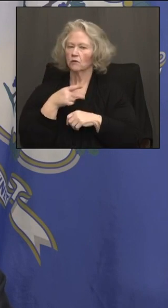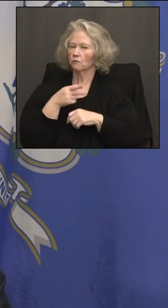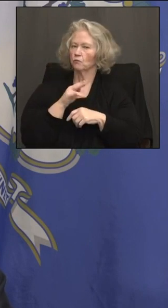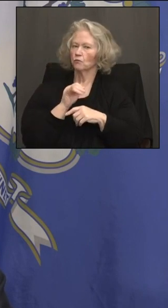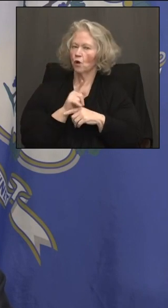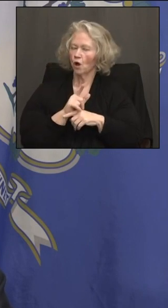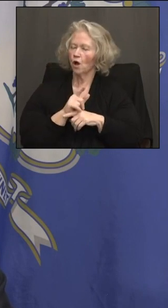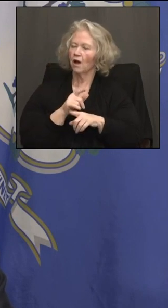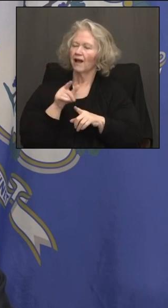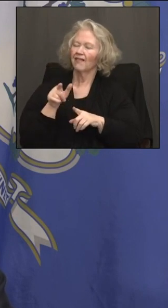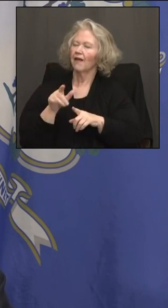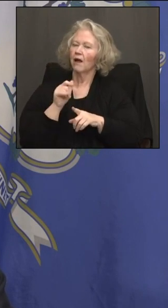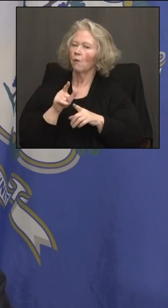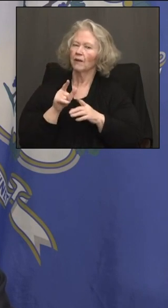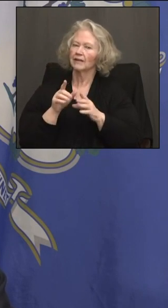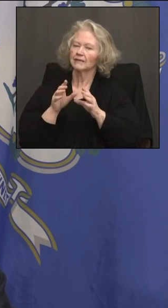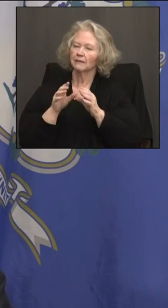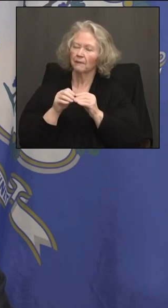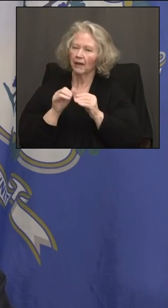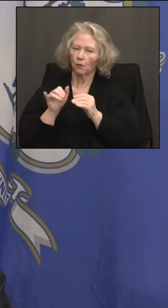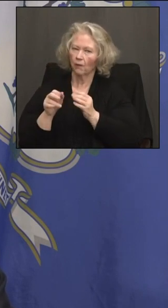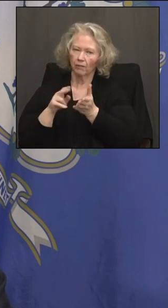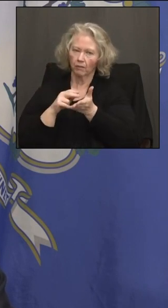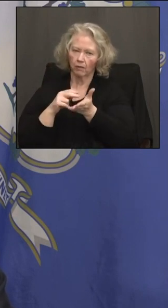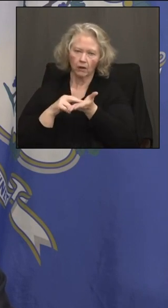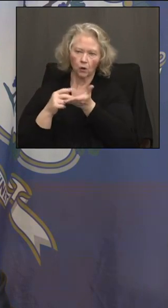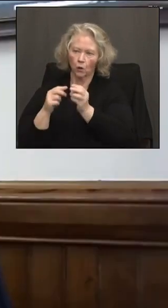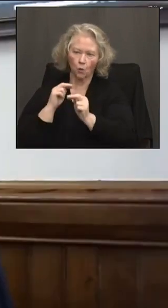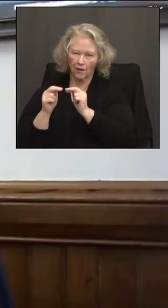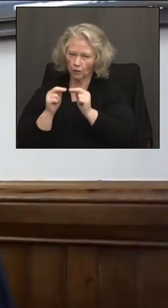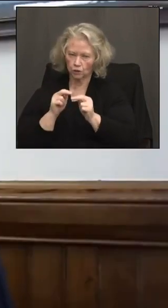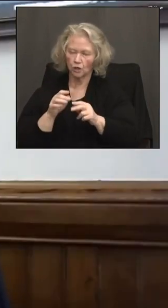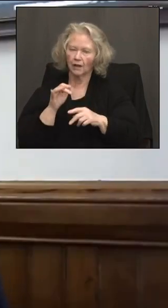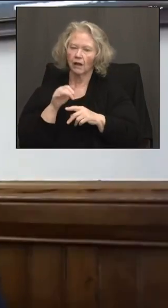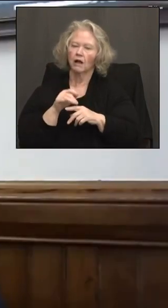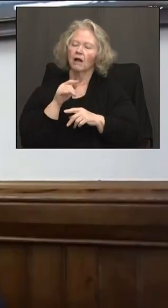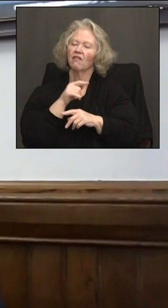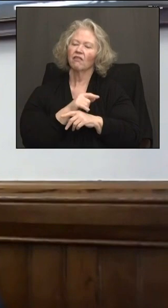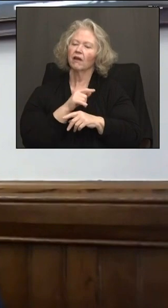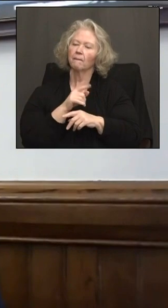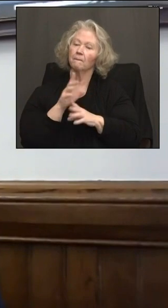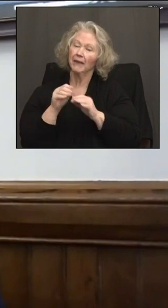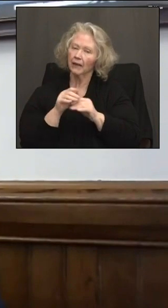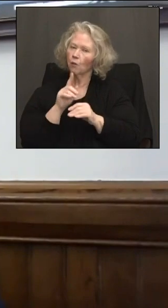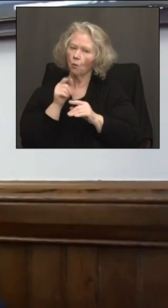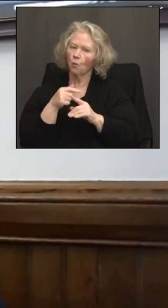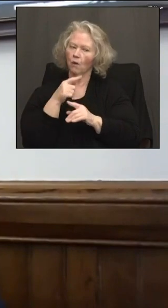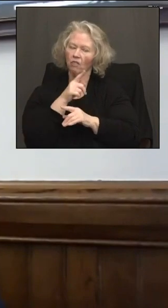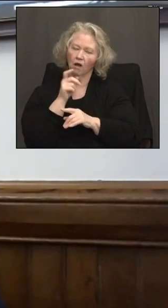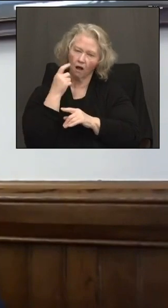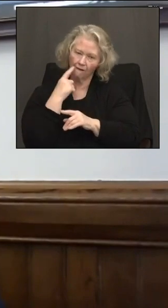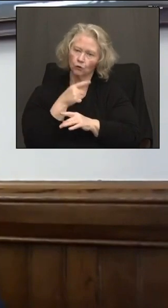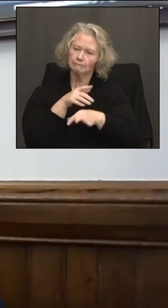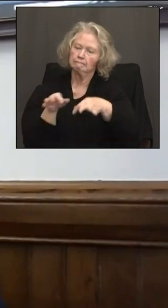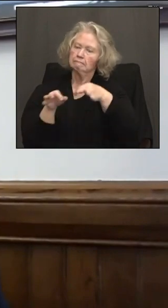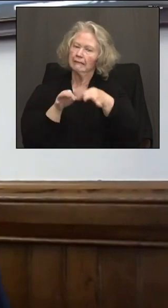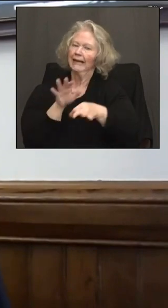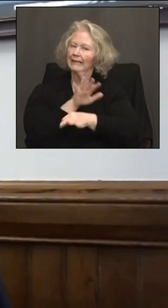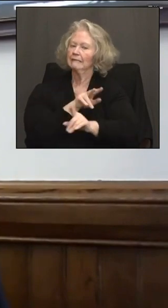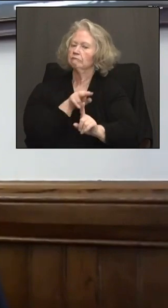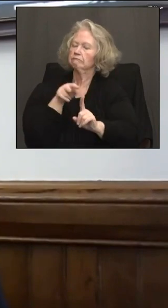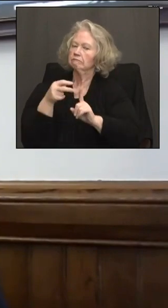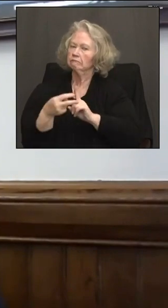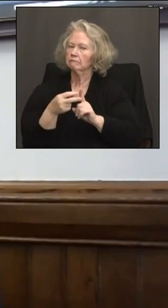negotiation. It was a meeting with the governor providing his stance on where he currently stands when it comes to the budget